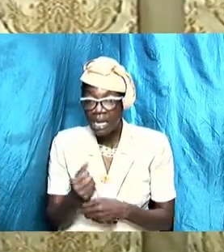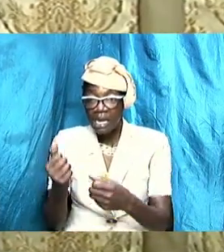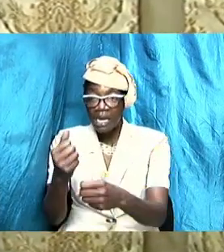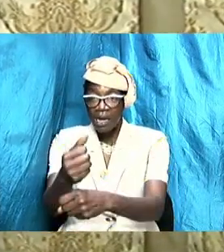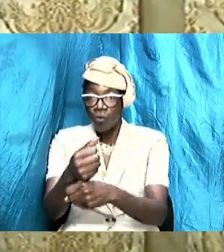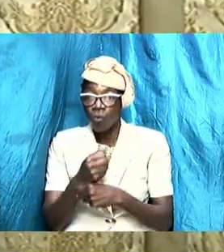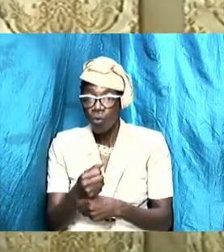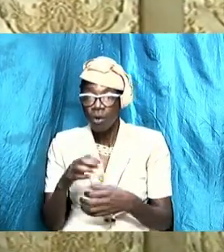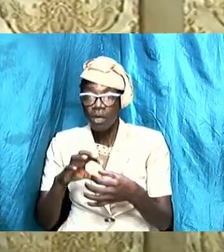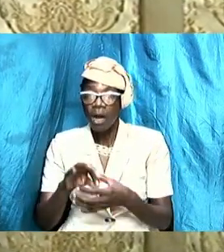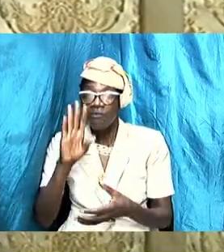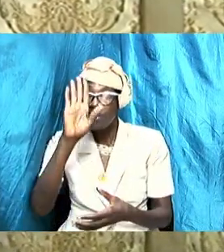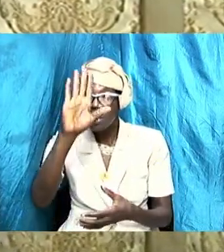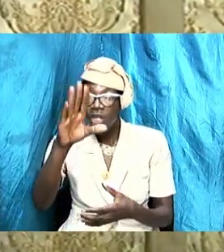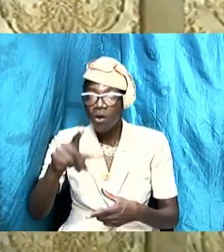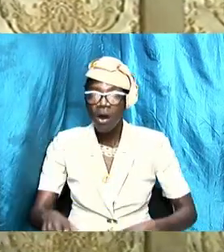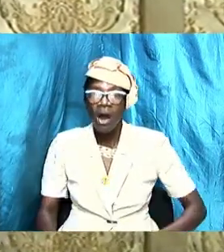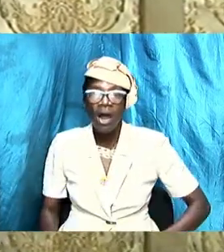life